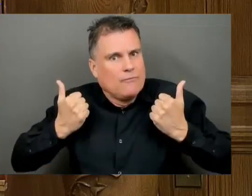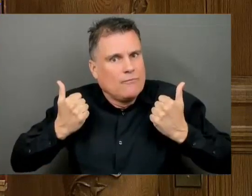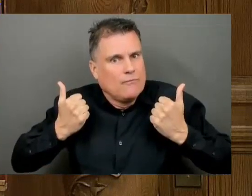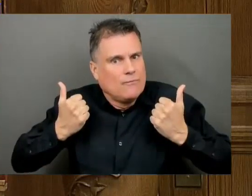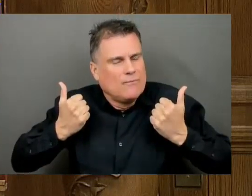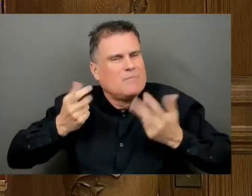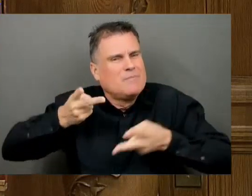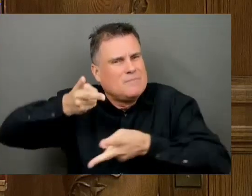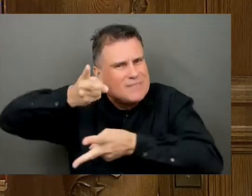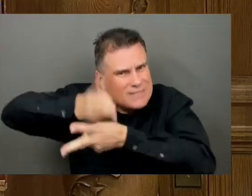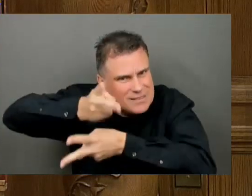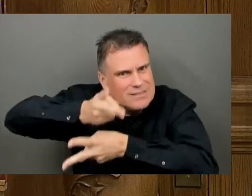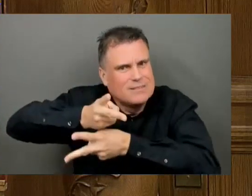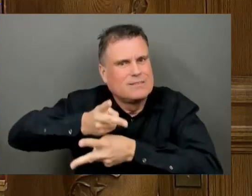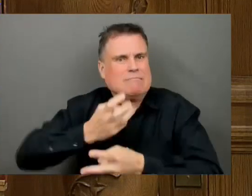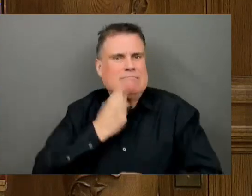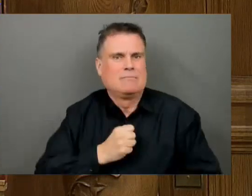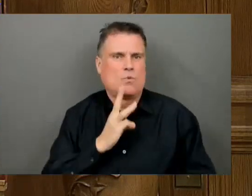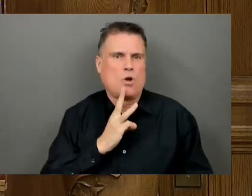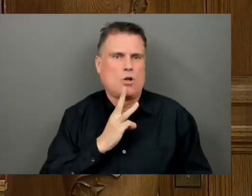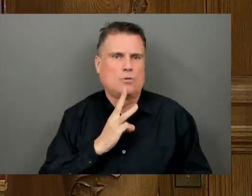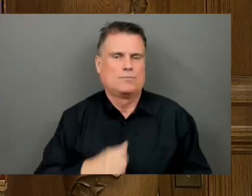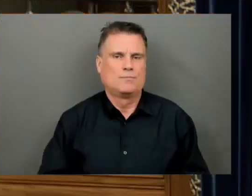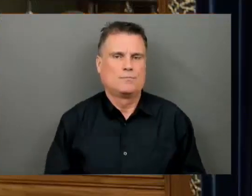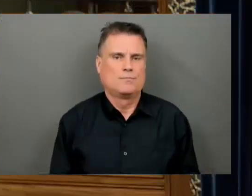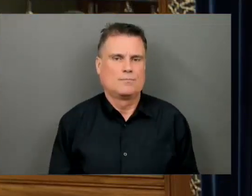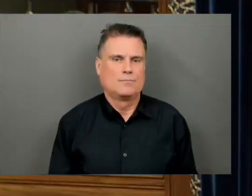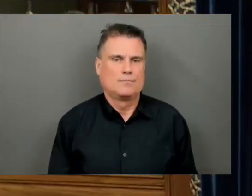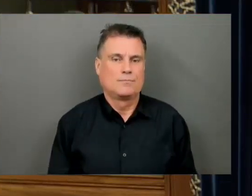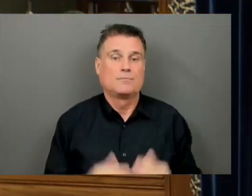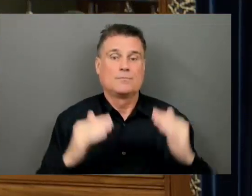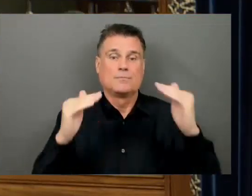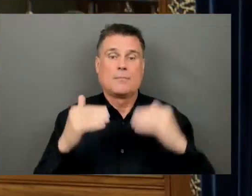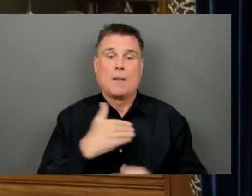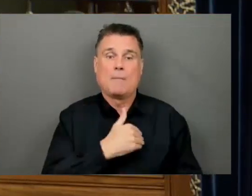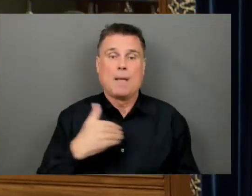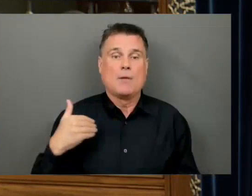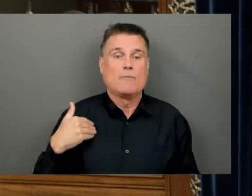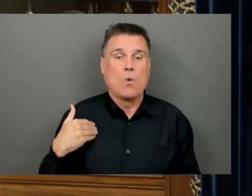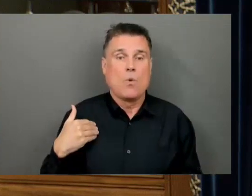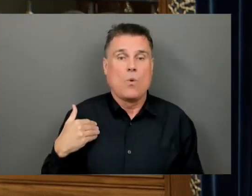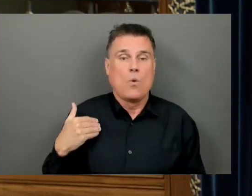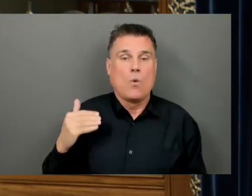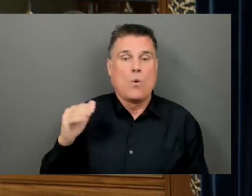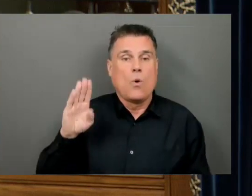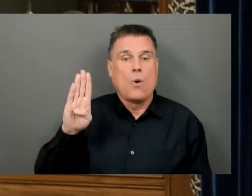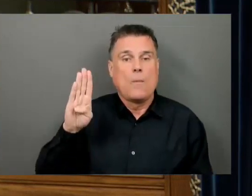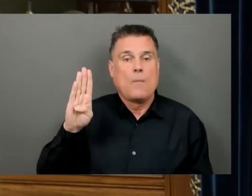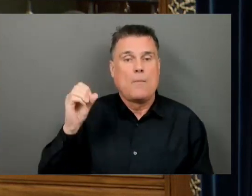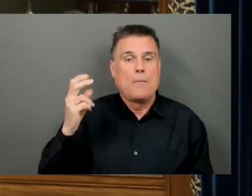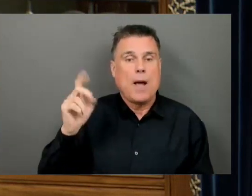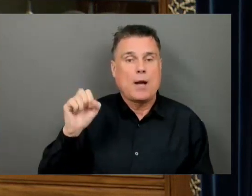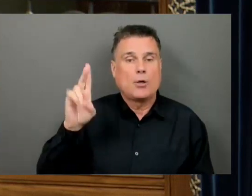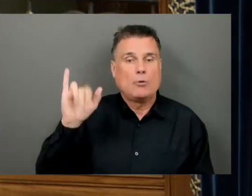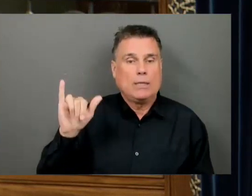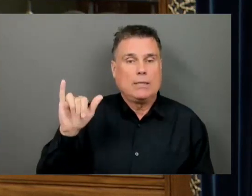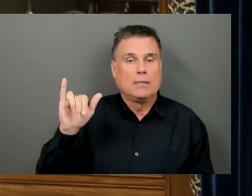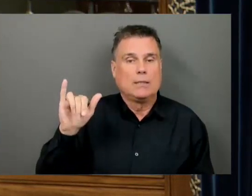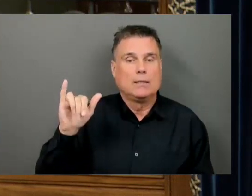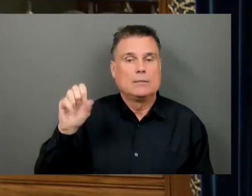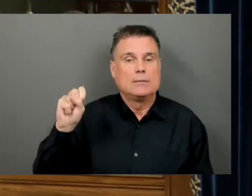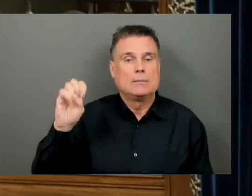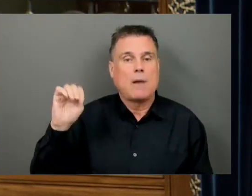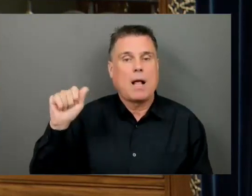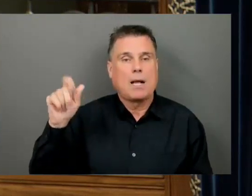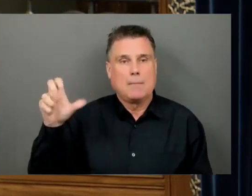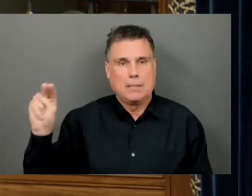Andrew Smilkameen. Andrew Smilkameen. Andrew Smilkameen. Thank you, hon. Speaker. Science, as a way of knowing, relies on adherence to a